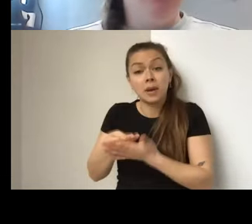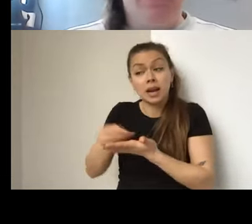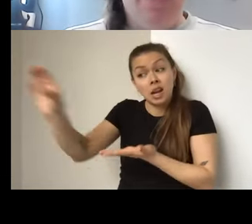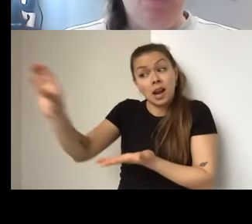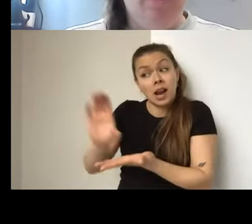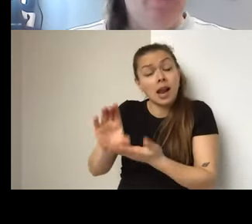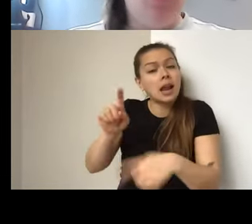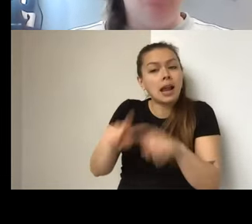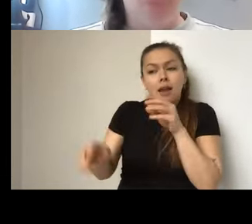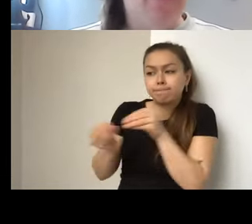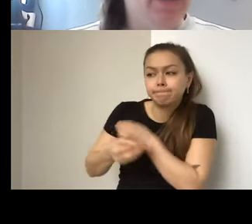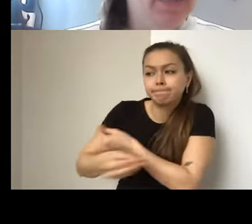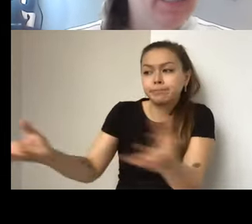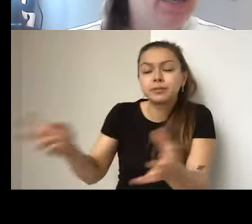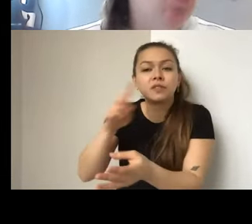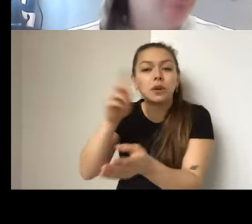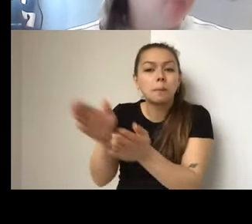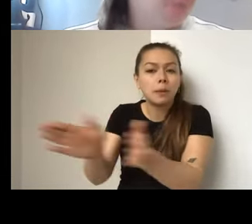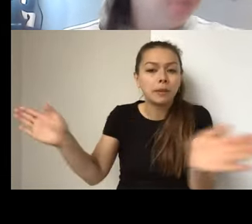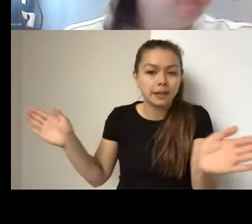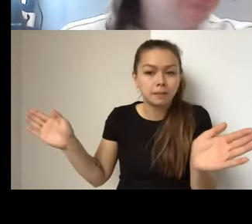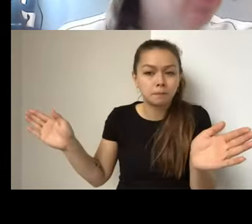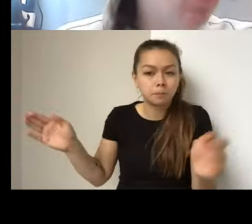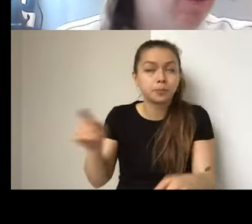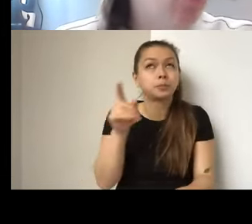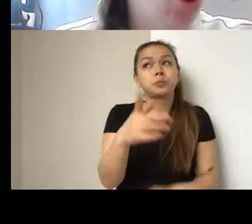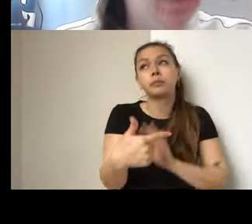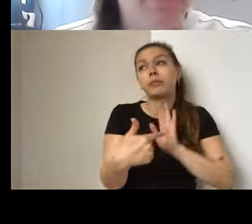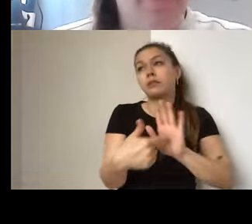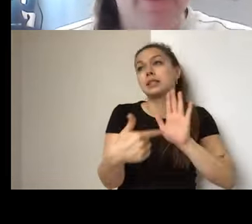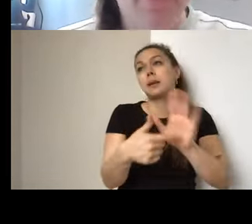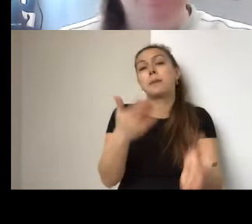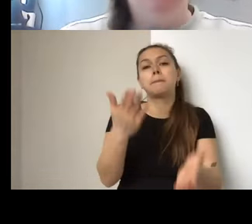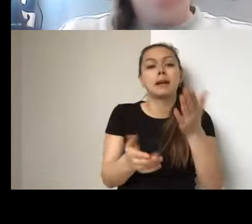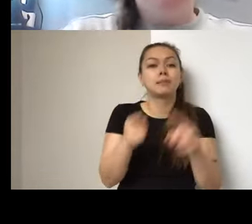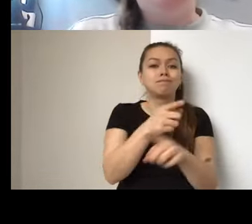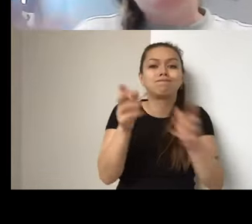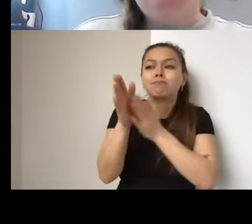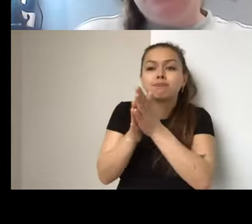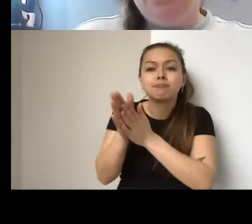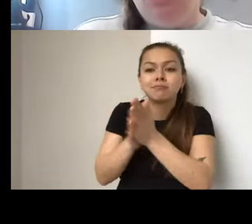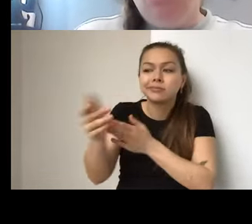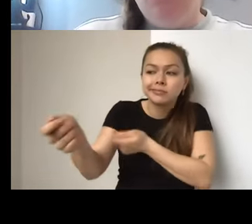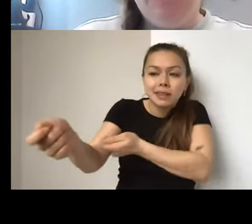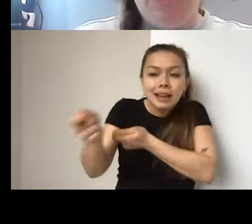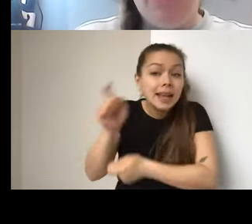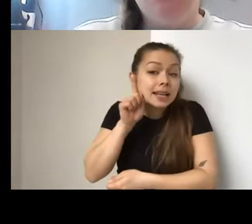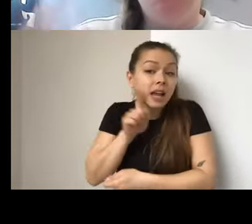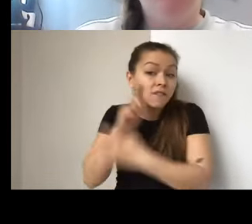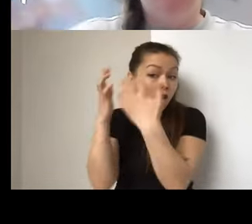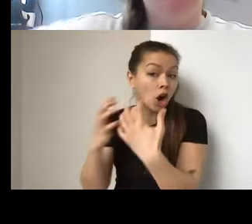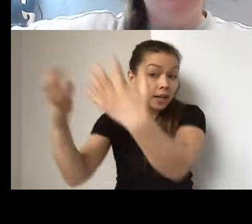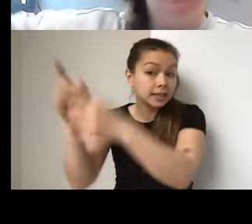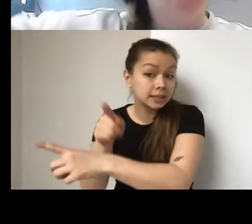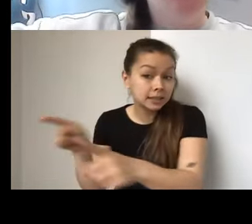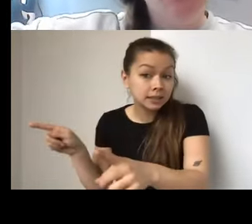if, for example, you have an idea where you want to engage deaf audiences, anything that you put out as